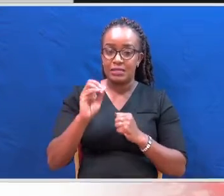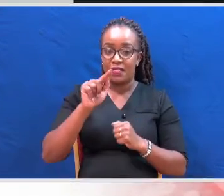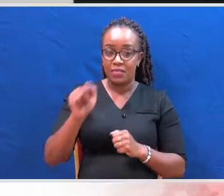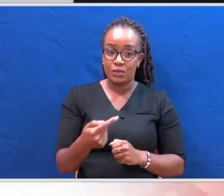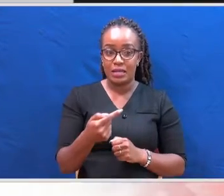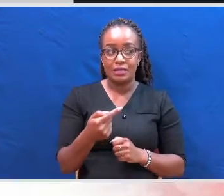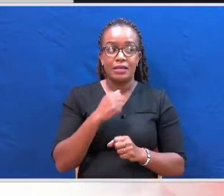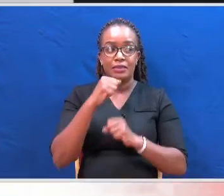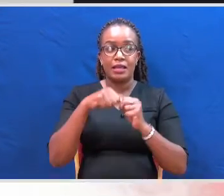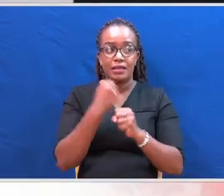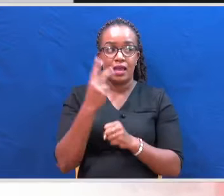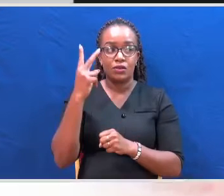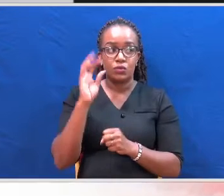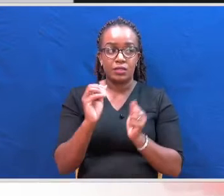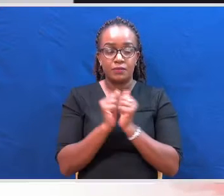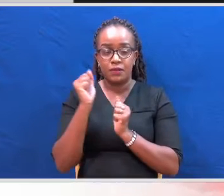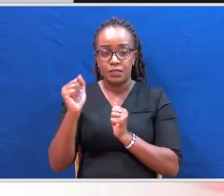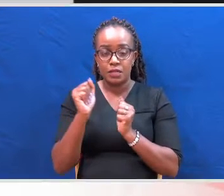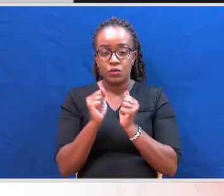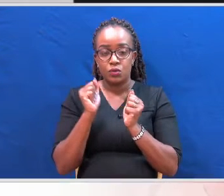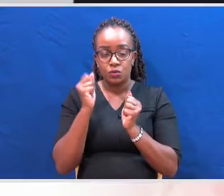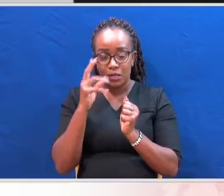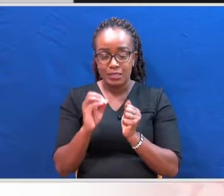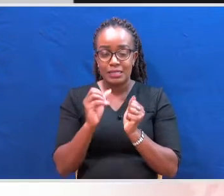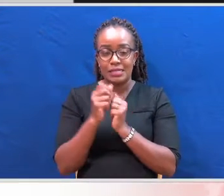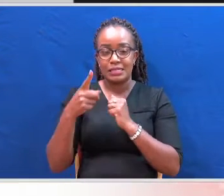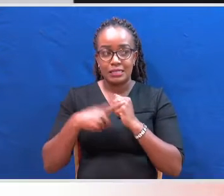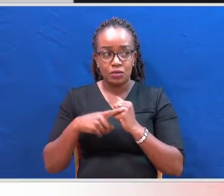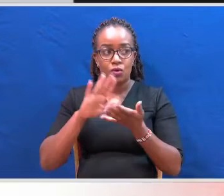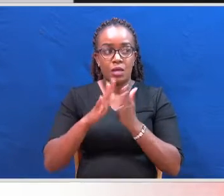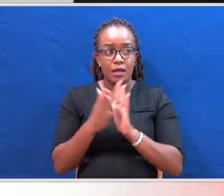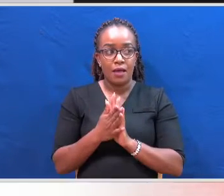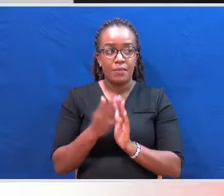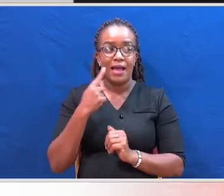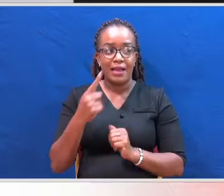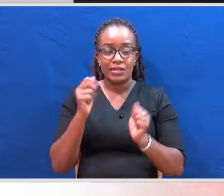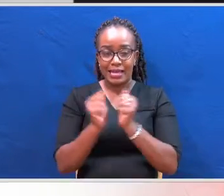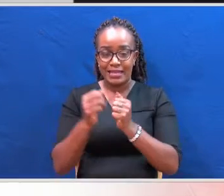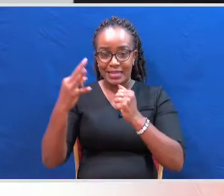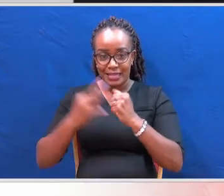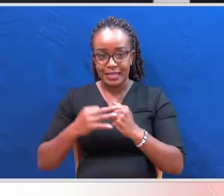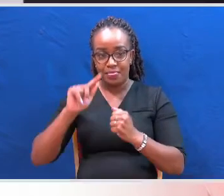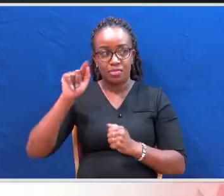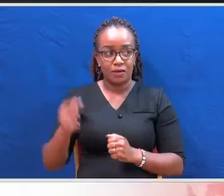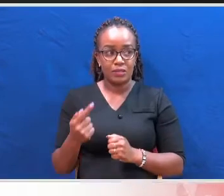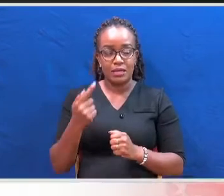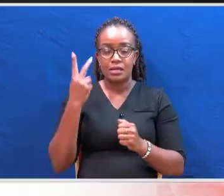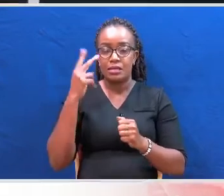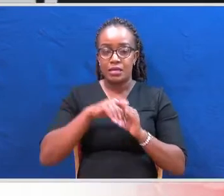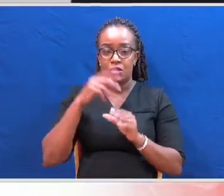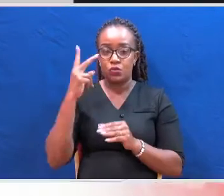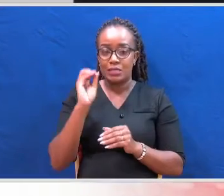in the year 2015-2016 to 118,563 in 2016